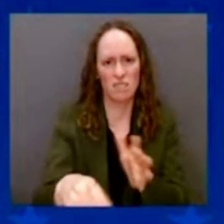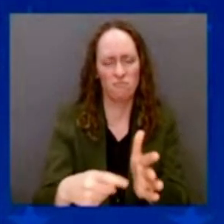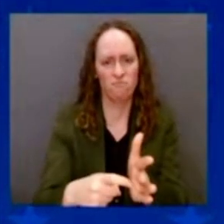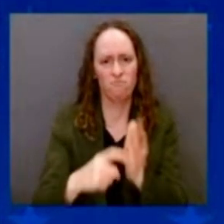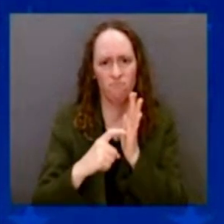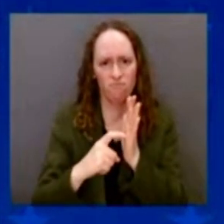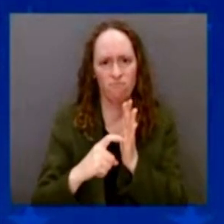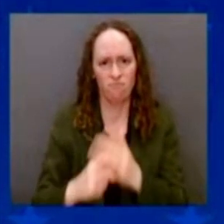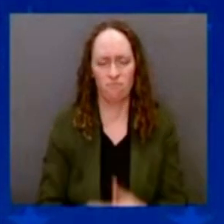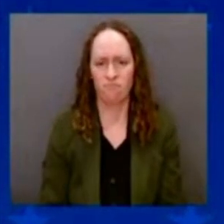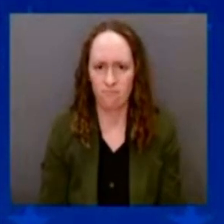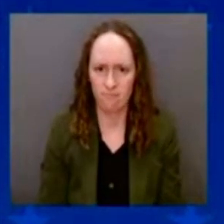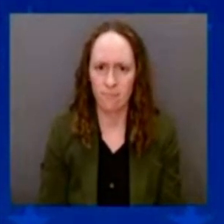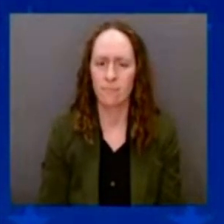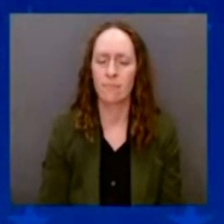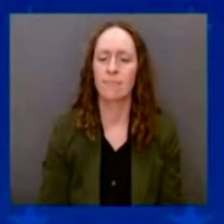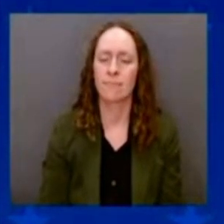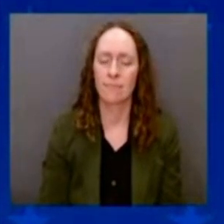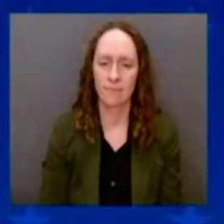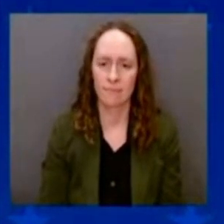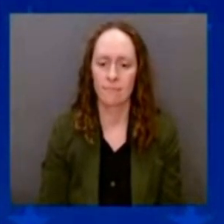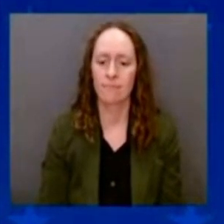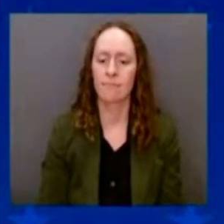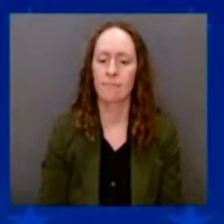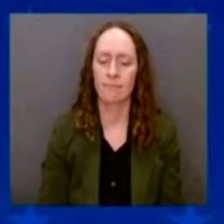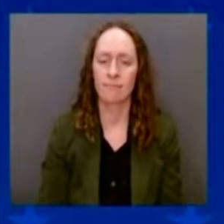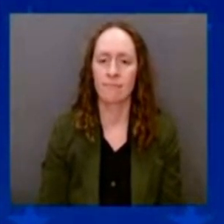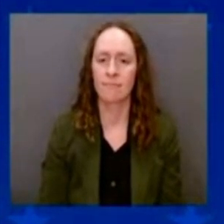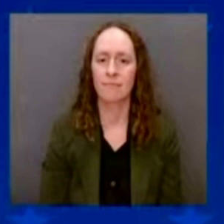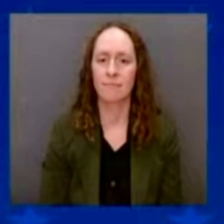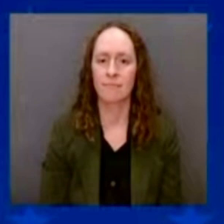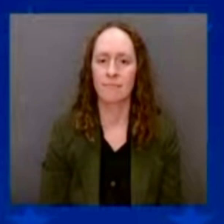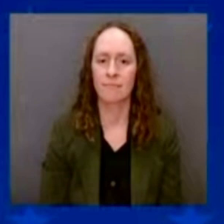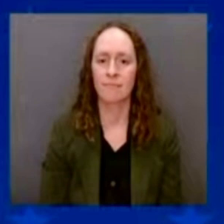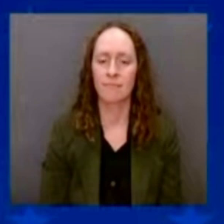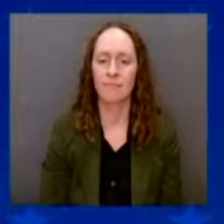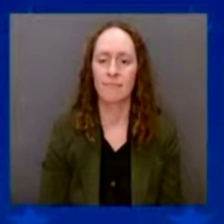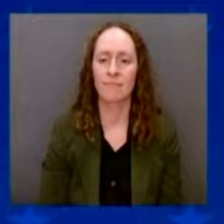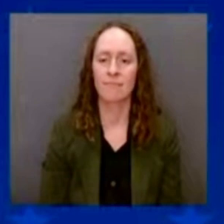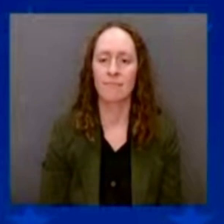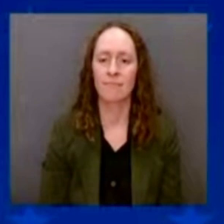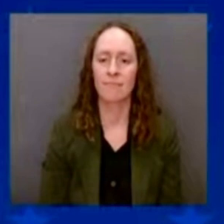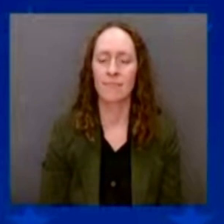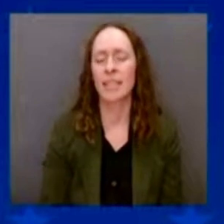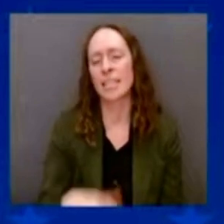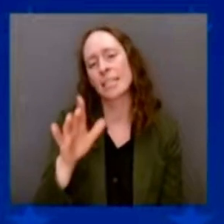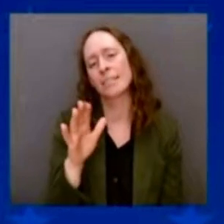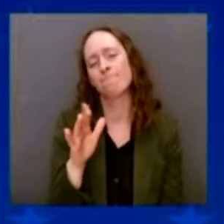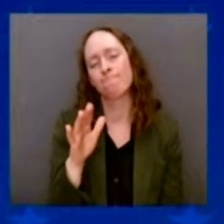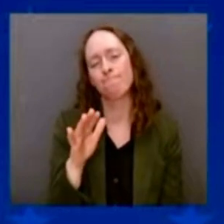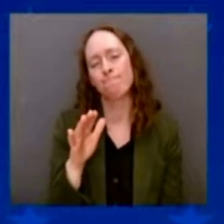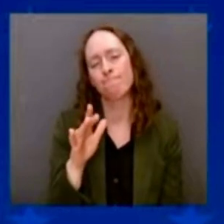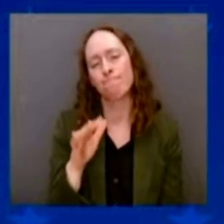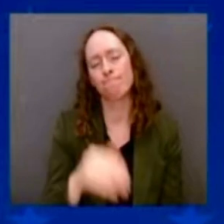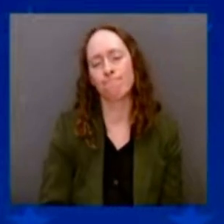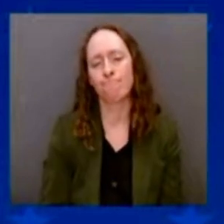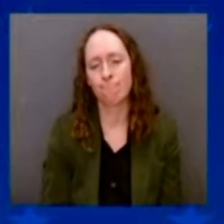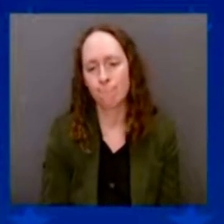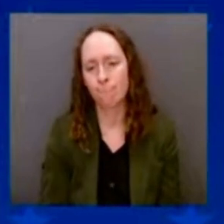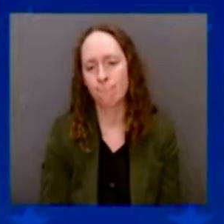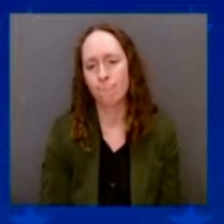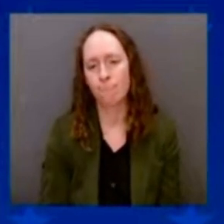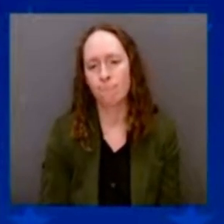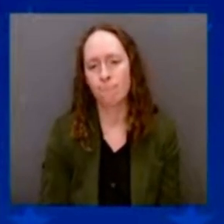when you — when you give a president money, they — they — when they pass legislation and say, Mr. President, go build a new